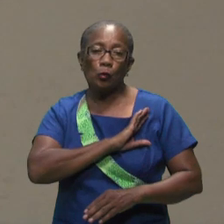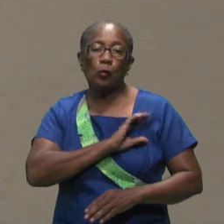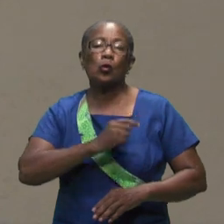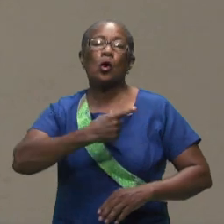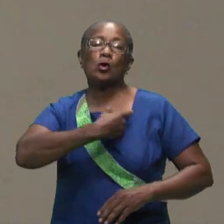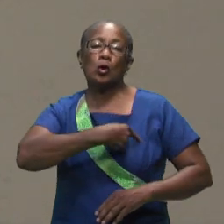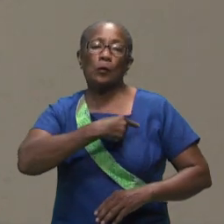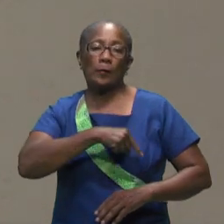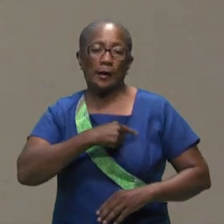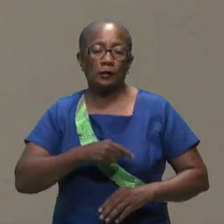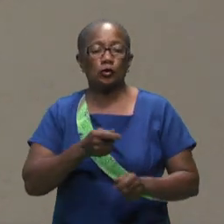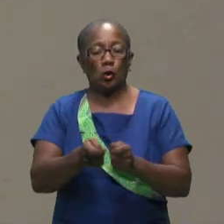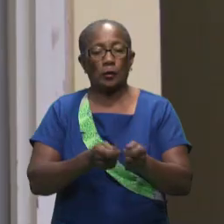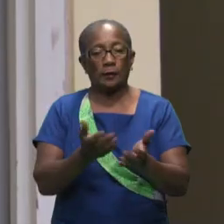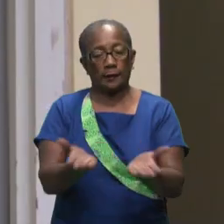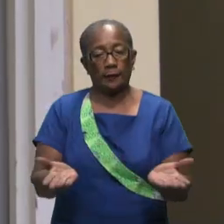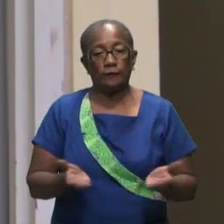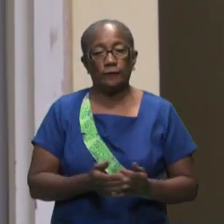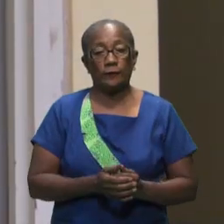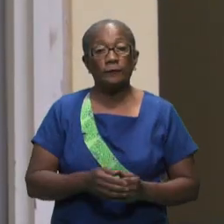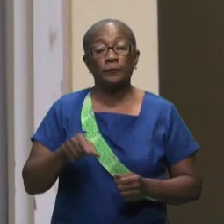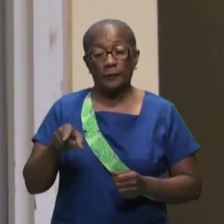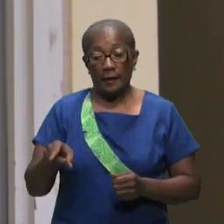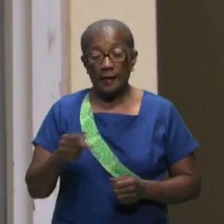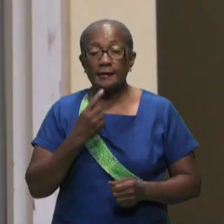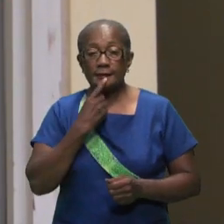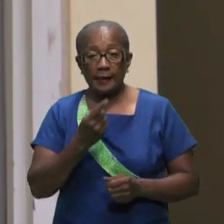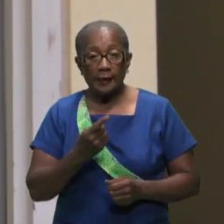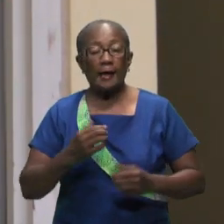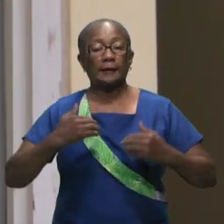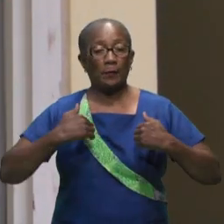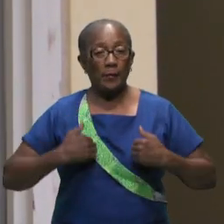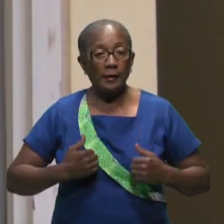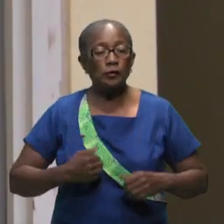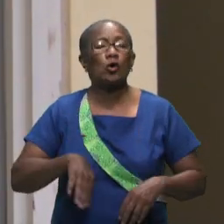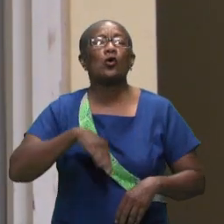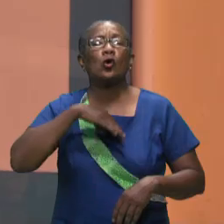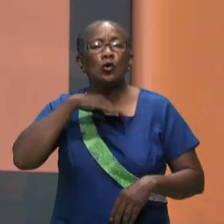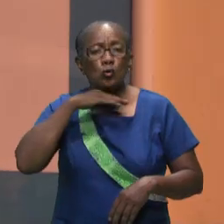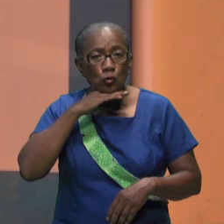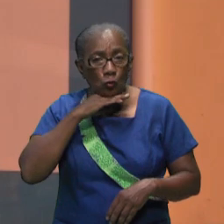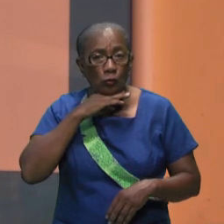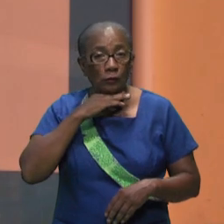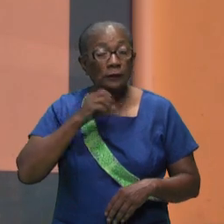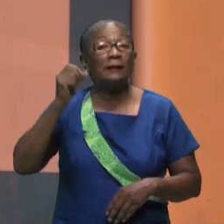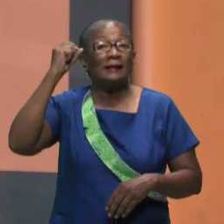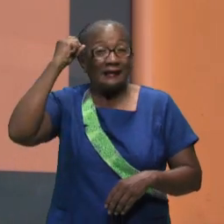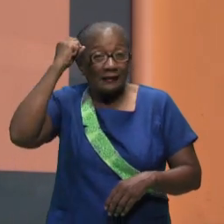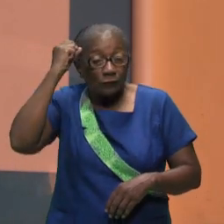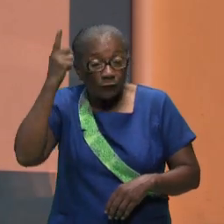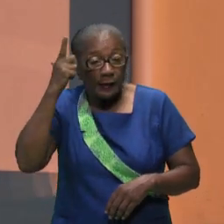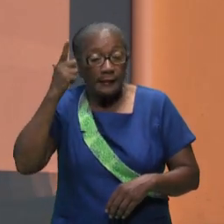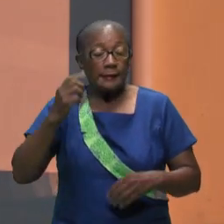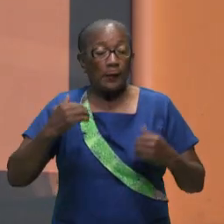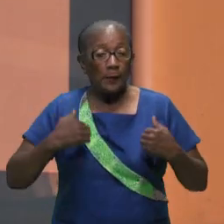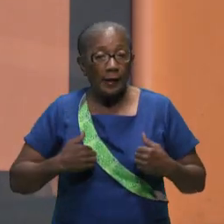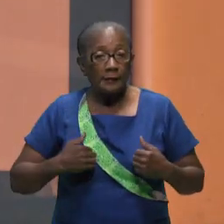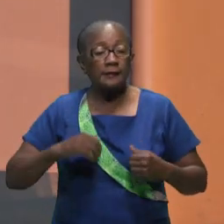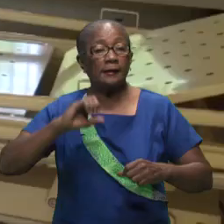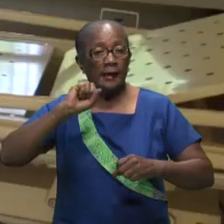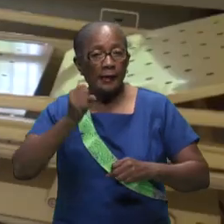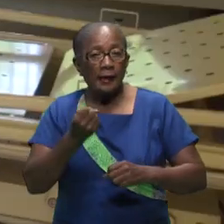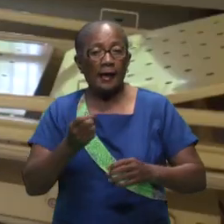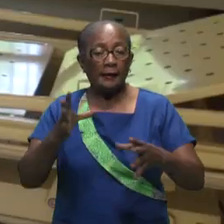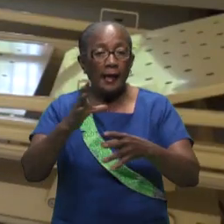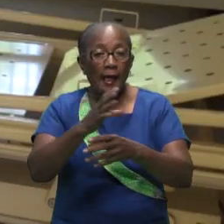into their regular care and sukai assures the community that there are qualified nurses within the institution